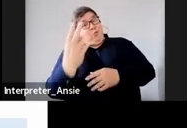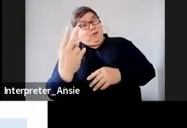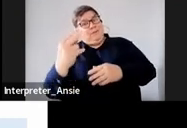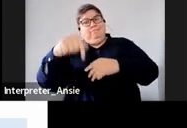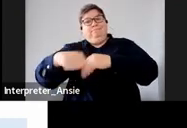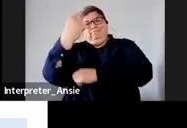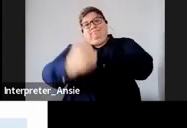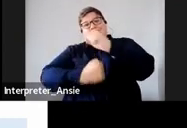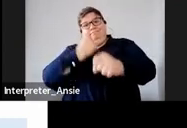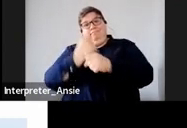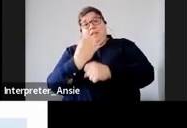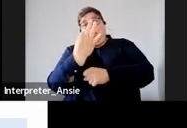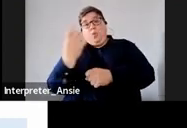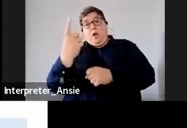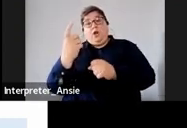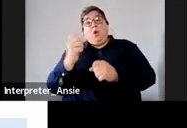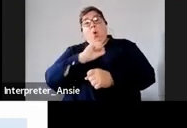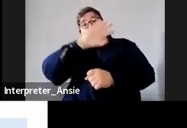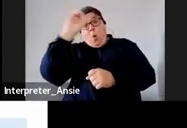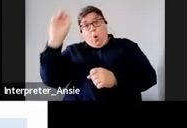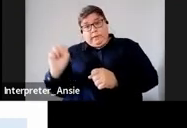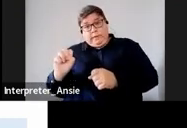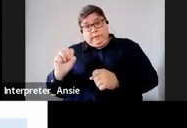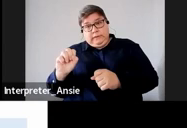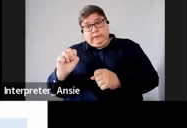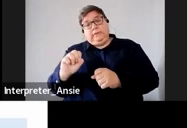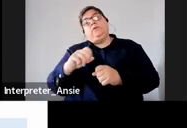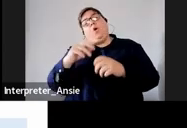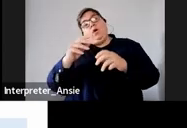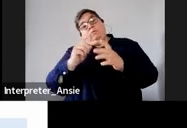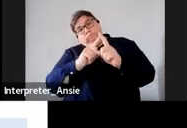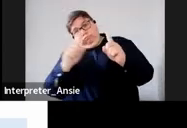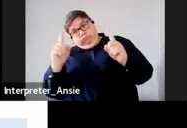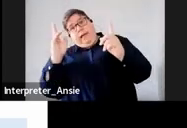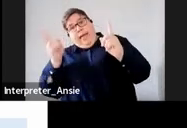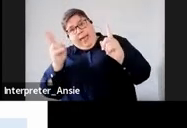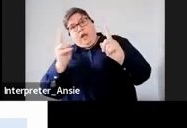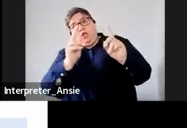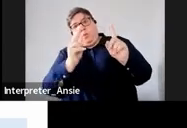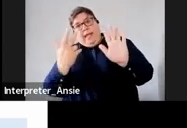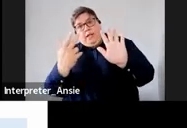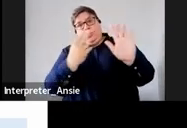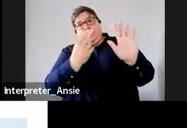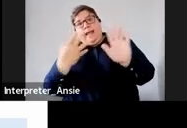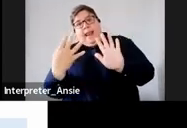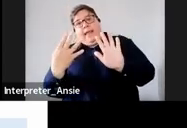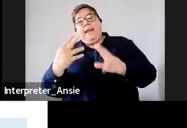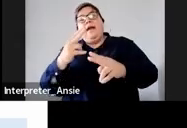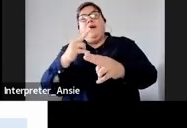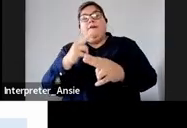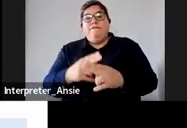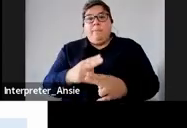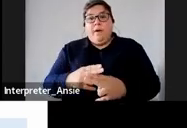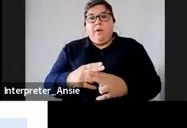the 31st of August and 28th or 29th of February each and every year if you top up then it will be in